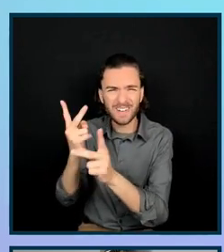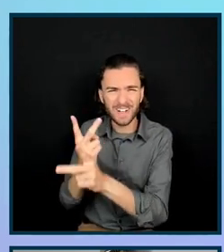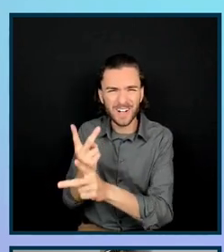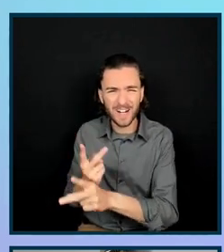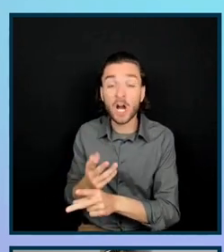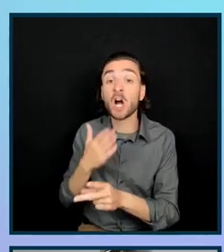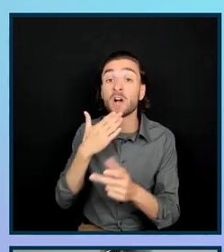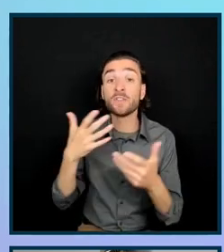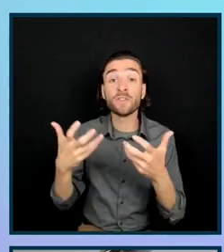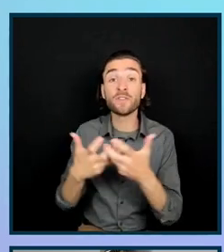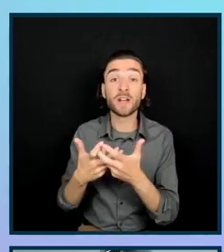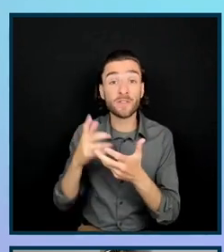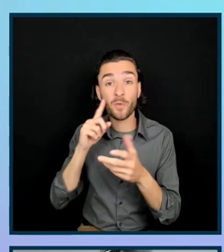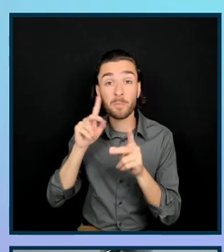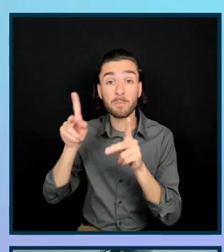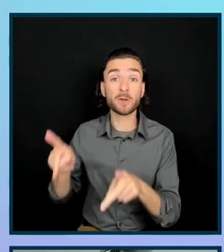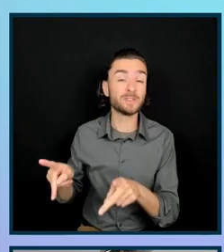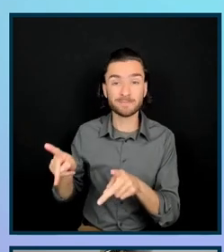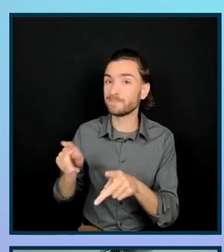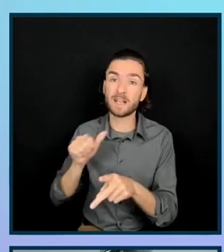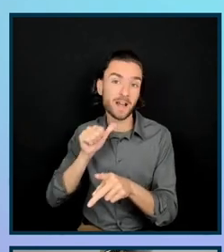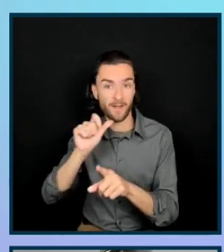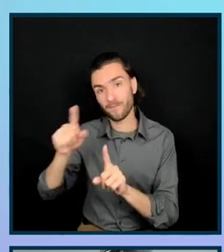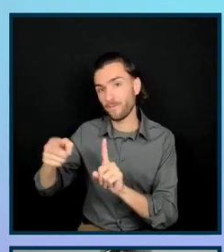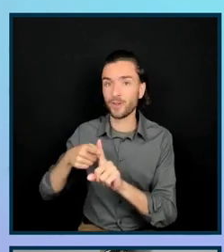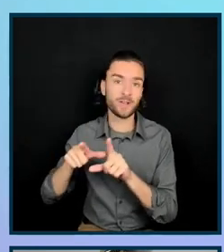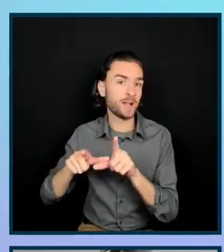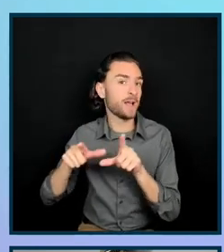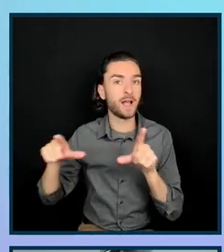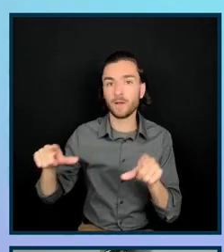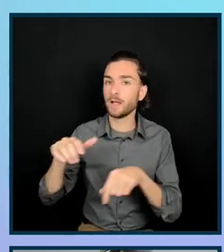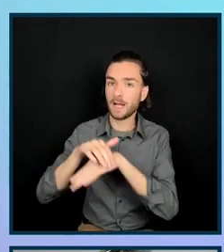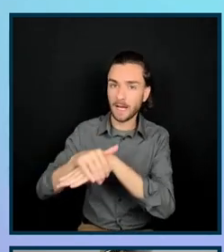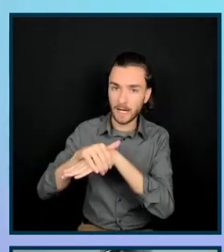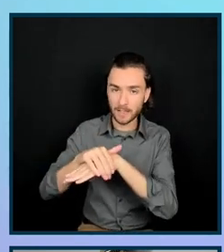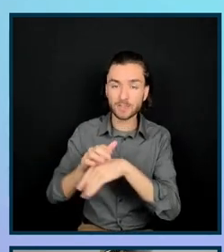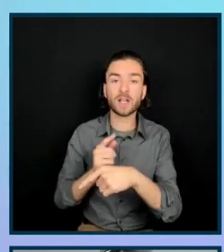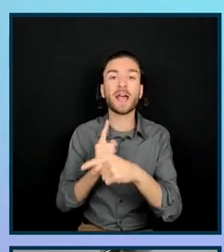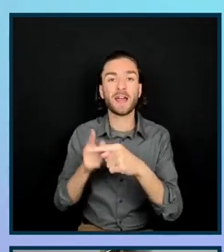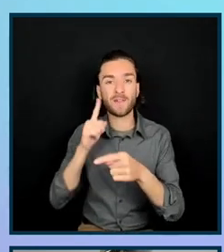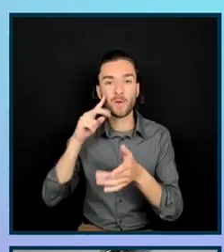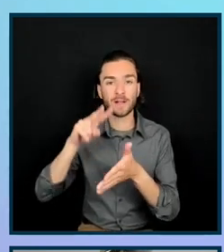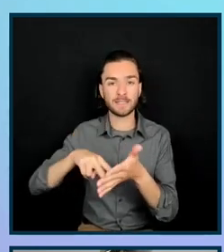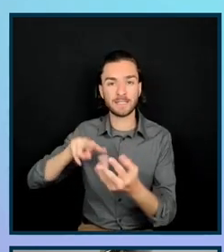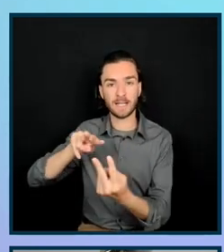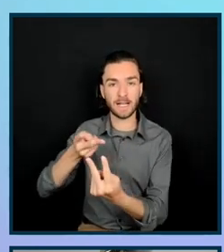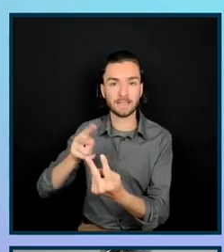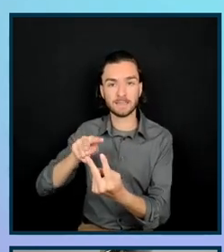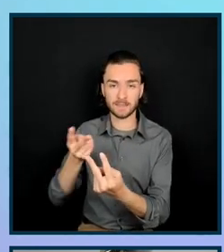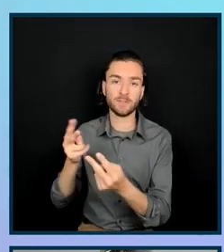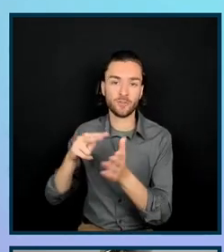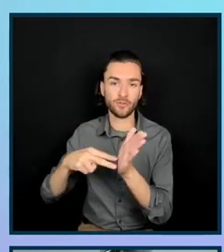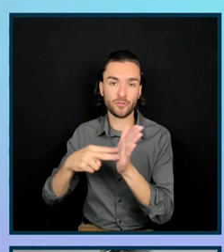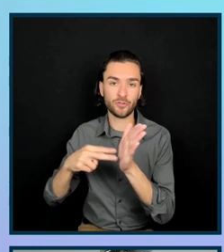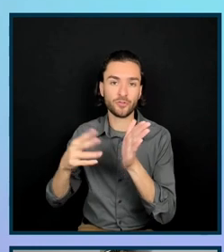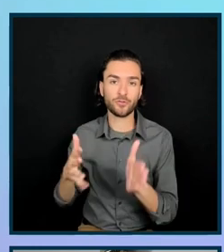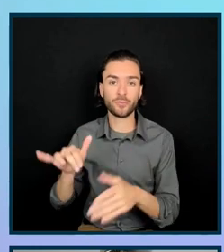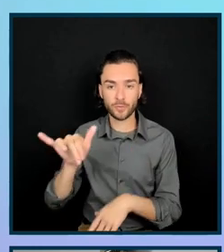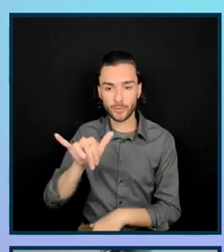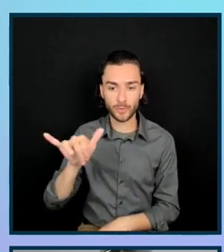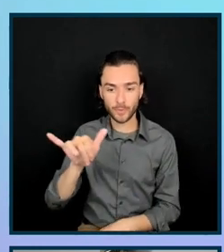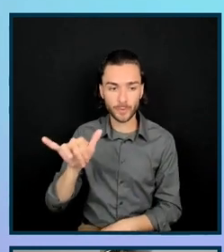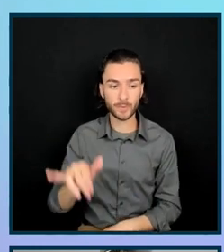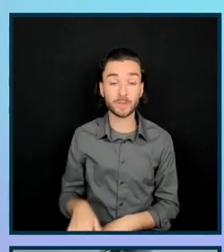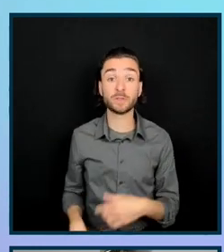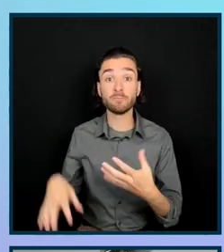extremely helpful for non-native speakers, and also really helpful for users with dyslexia. Also using a combination of